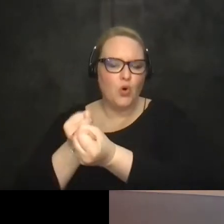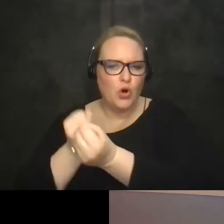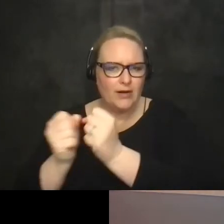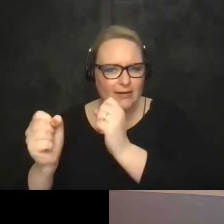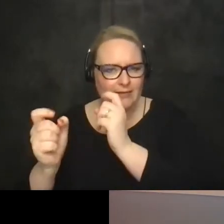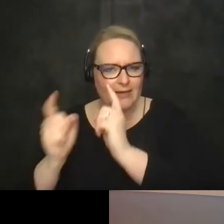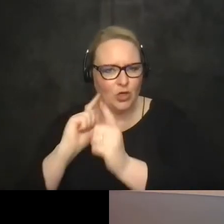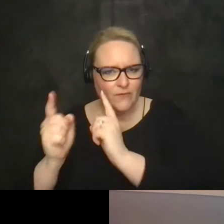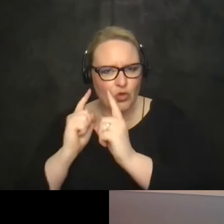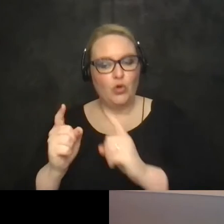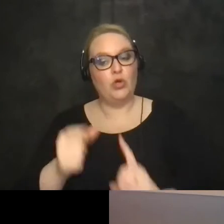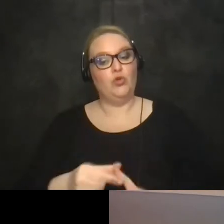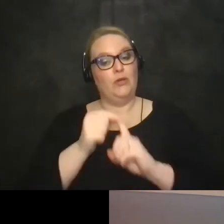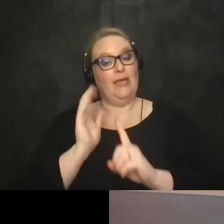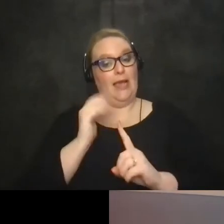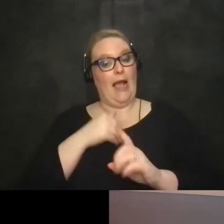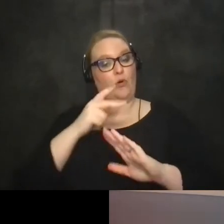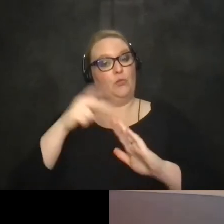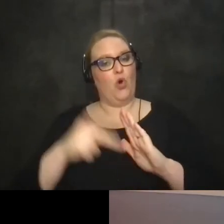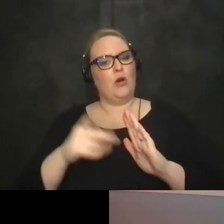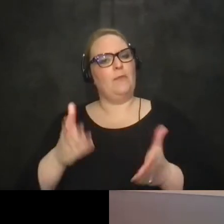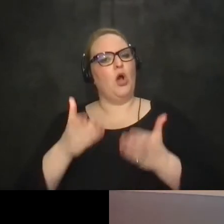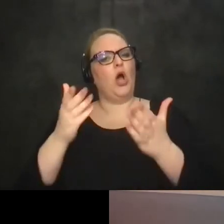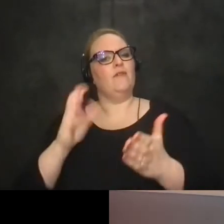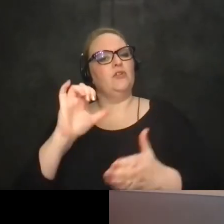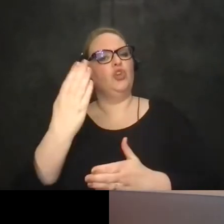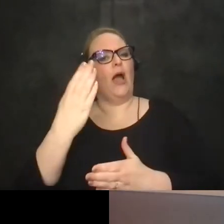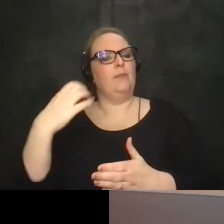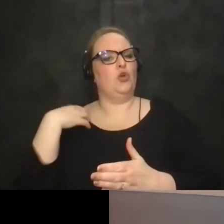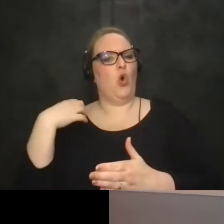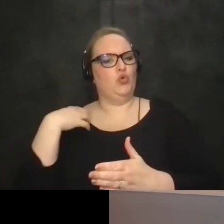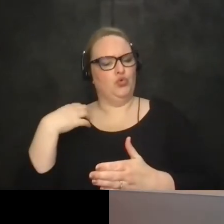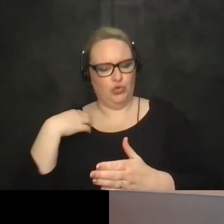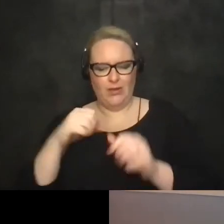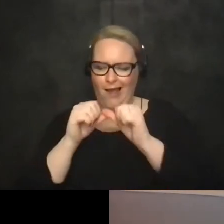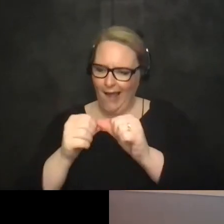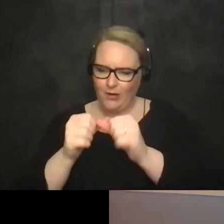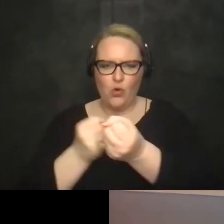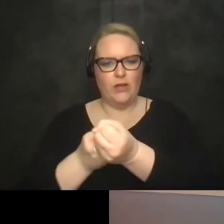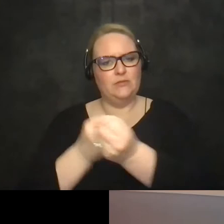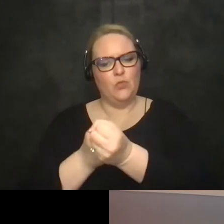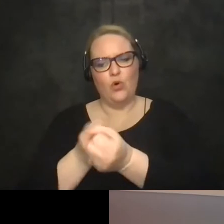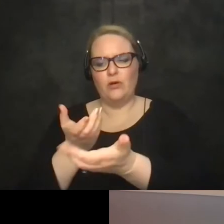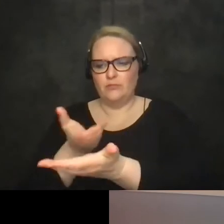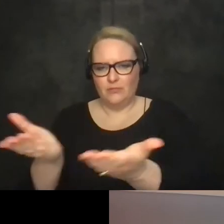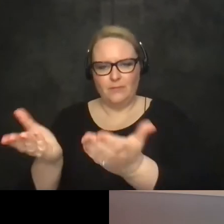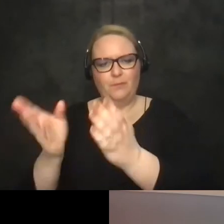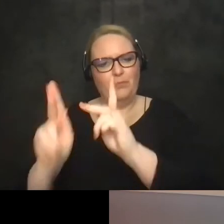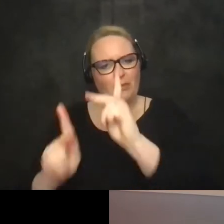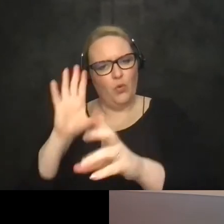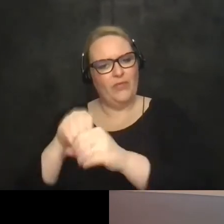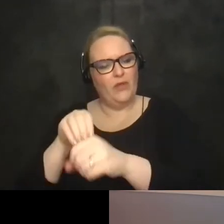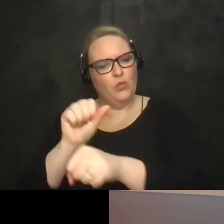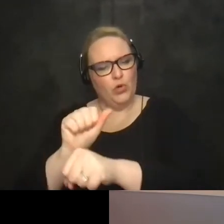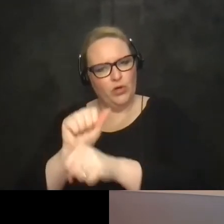unique about our program too is we offer job coaching which is ongoing support to individuals uh in the workplace to